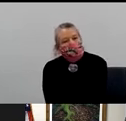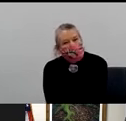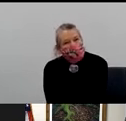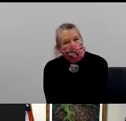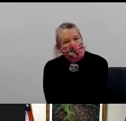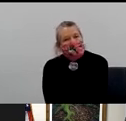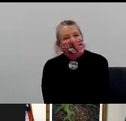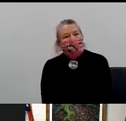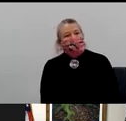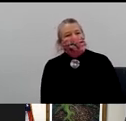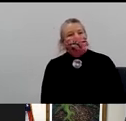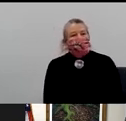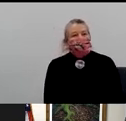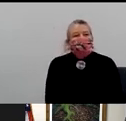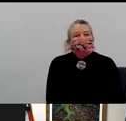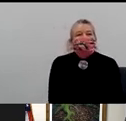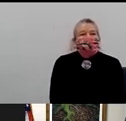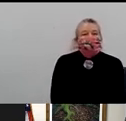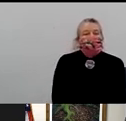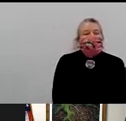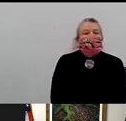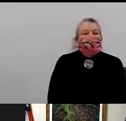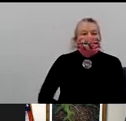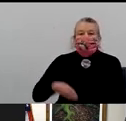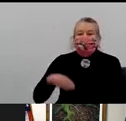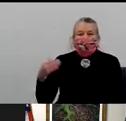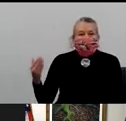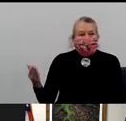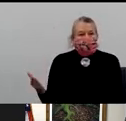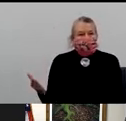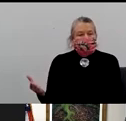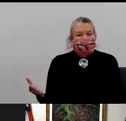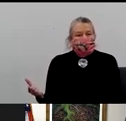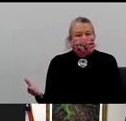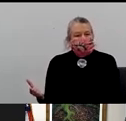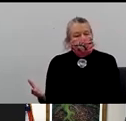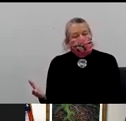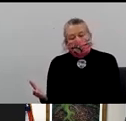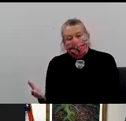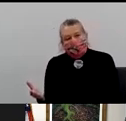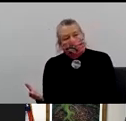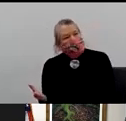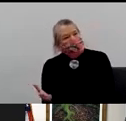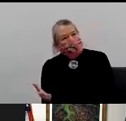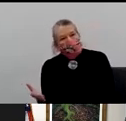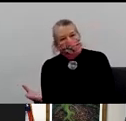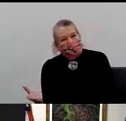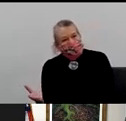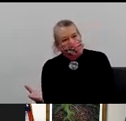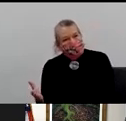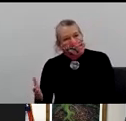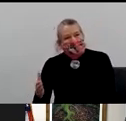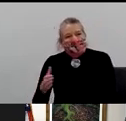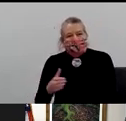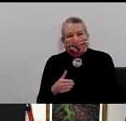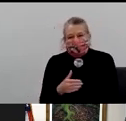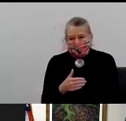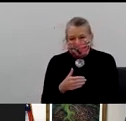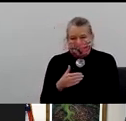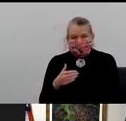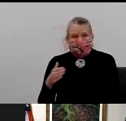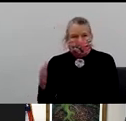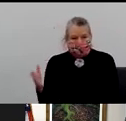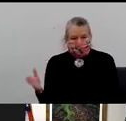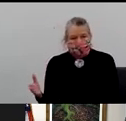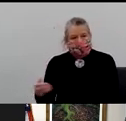-focus session. We look forward, uh, we will be having subsequently. sessions, though I can't believe it's almost November. So